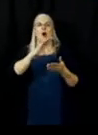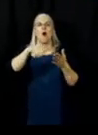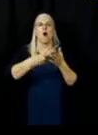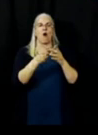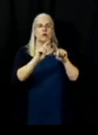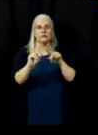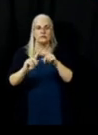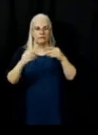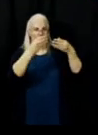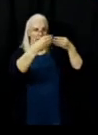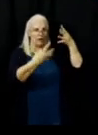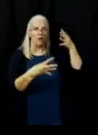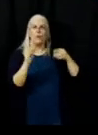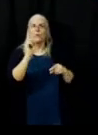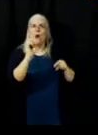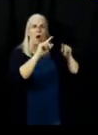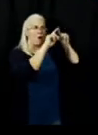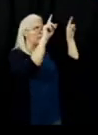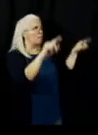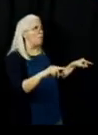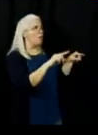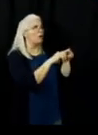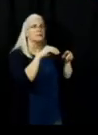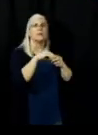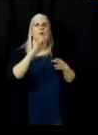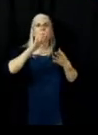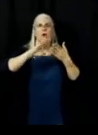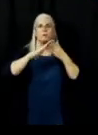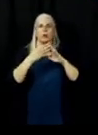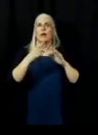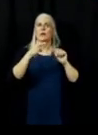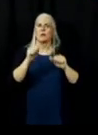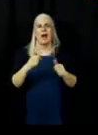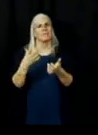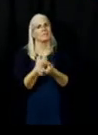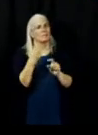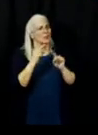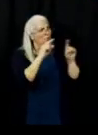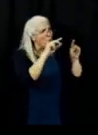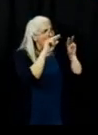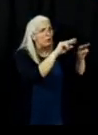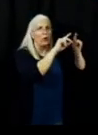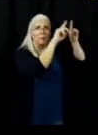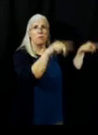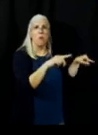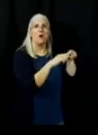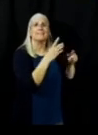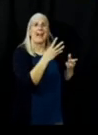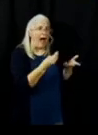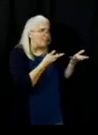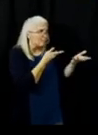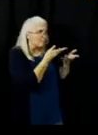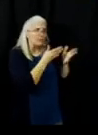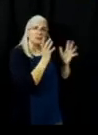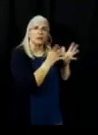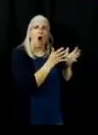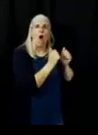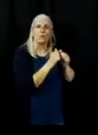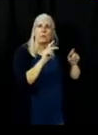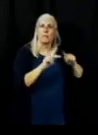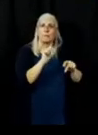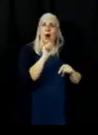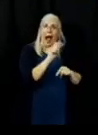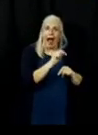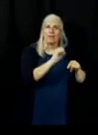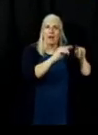community please take advantage of looking at this list and if you'd like to speak to someone in person you may go to that information board